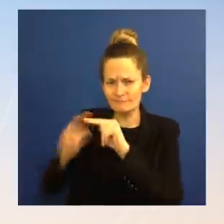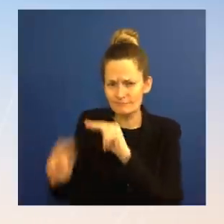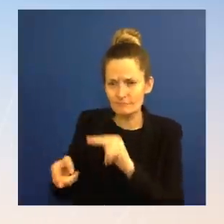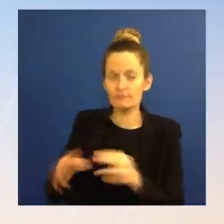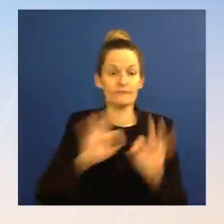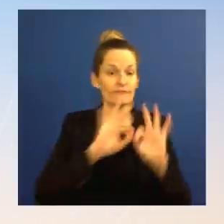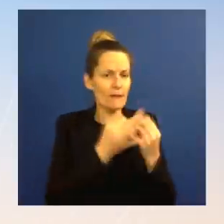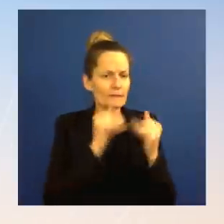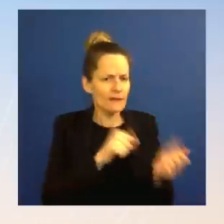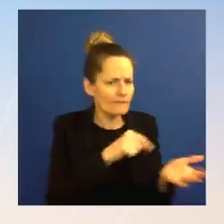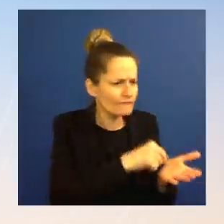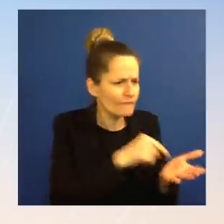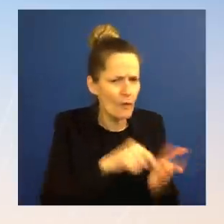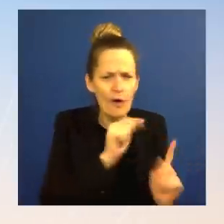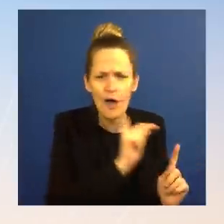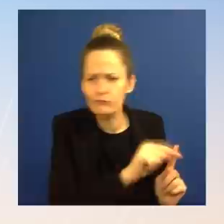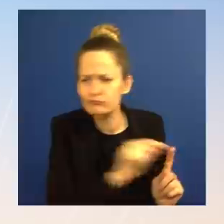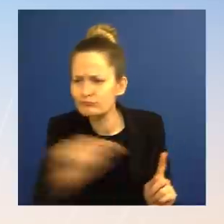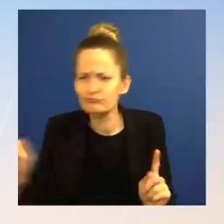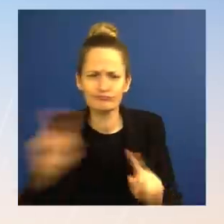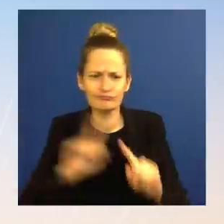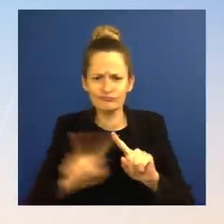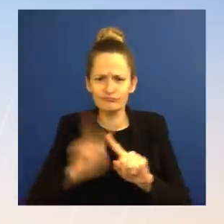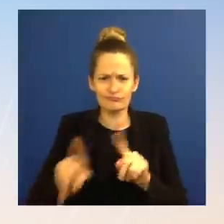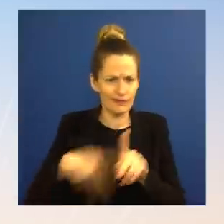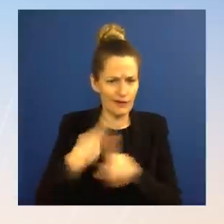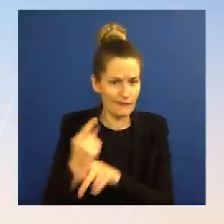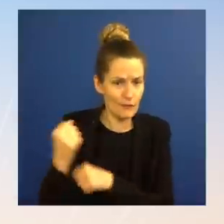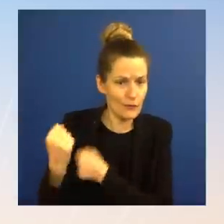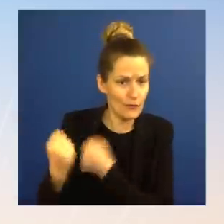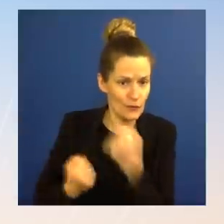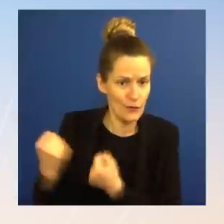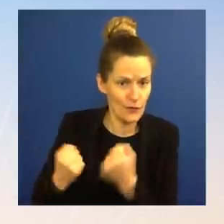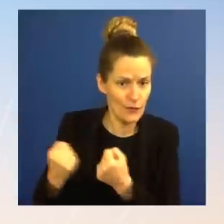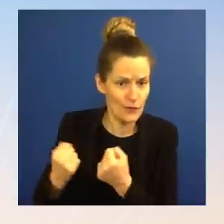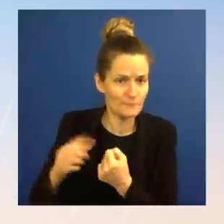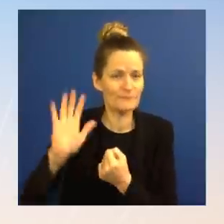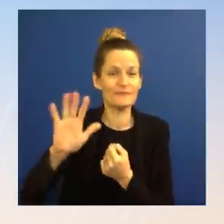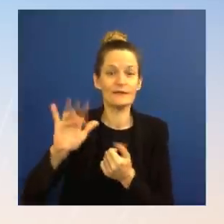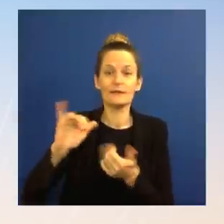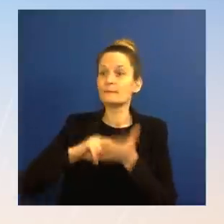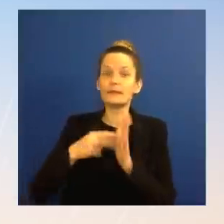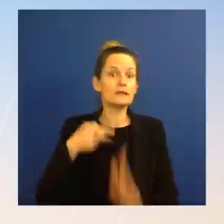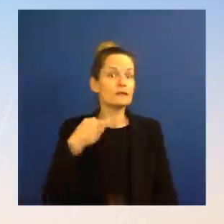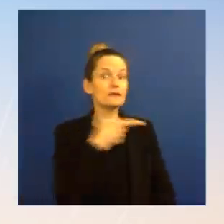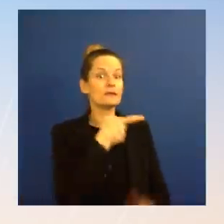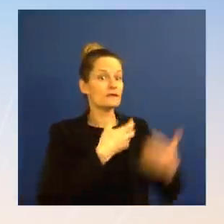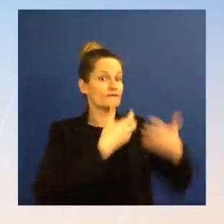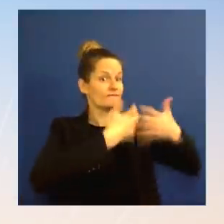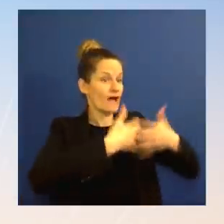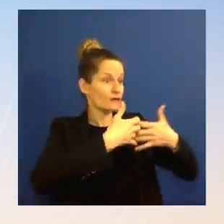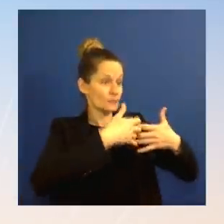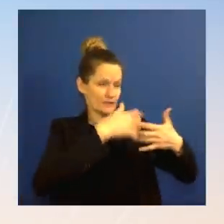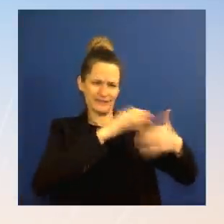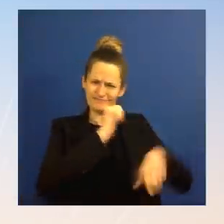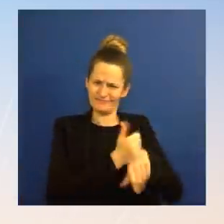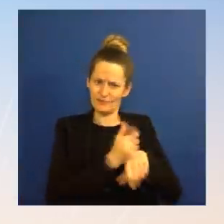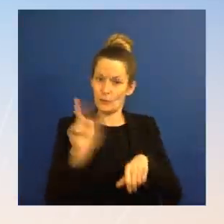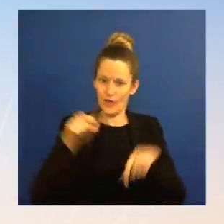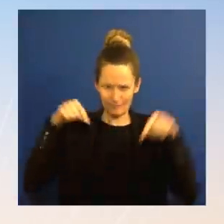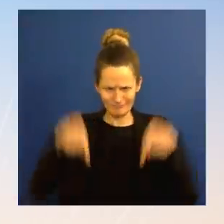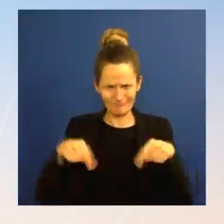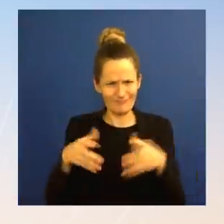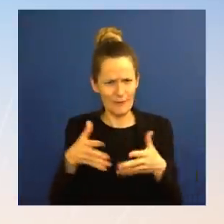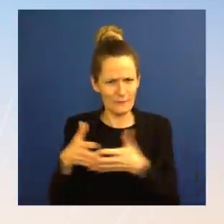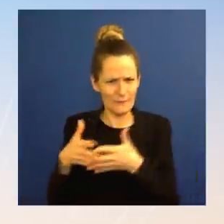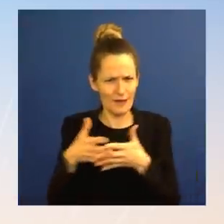chips, manufacturing more in America, and strengthening our supply chains to make our economy more productive. As we've seen over the